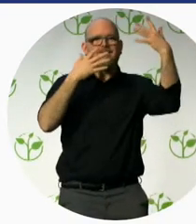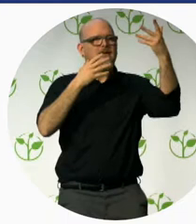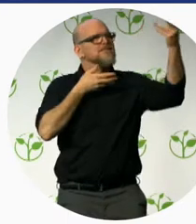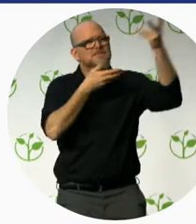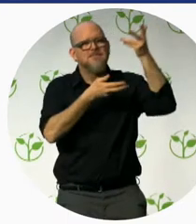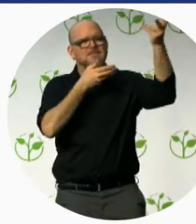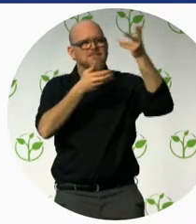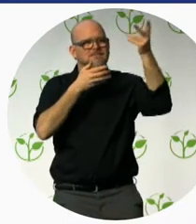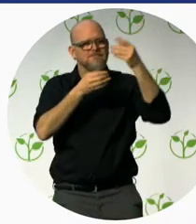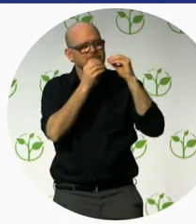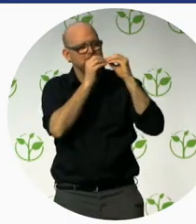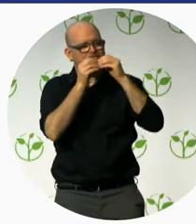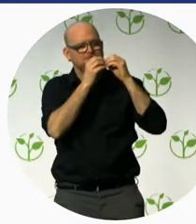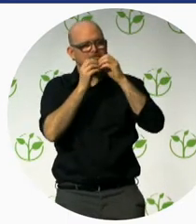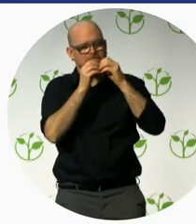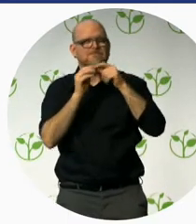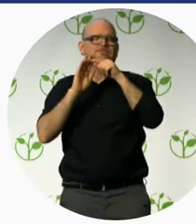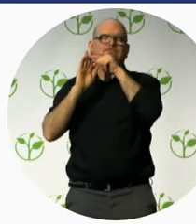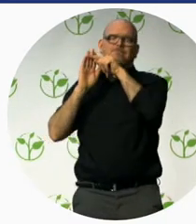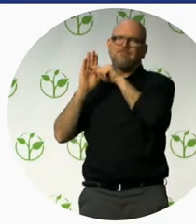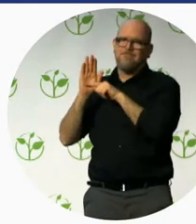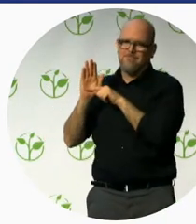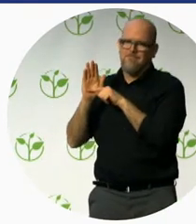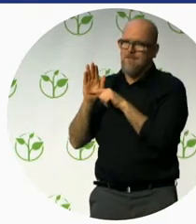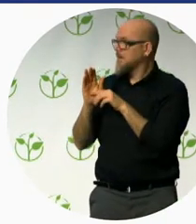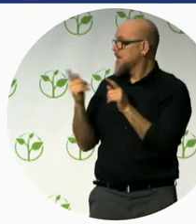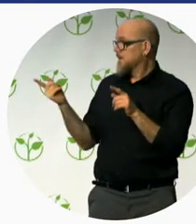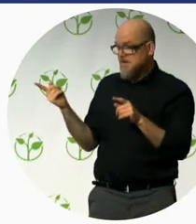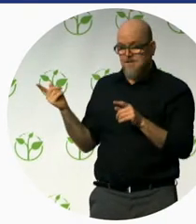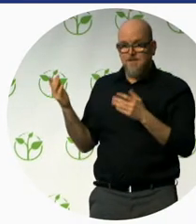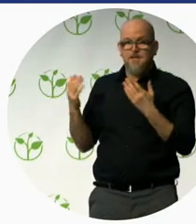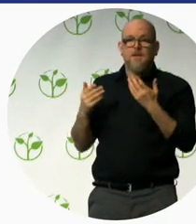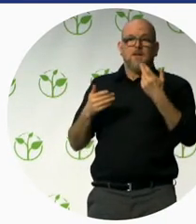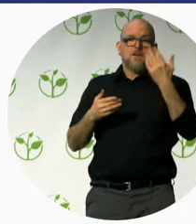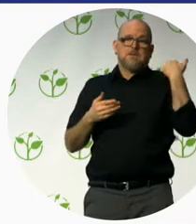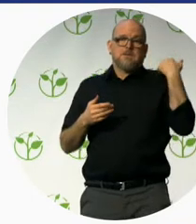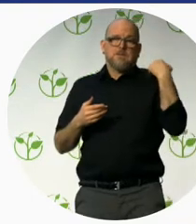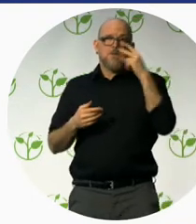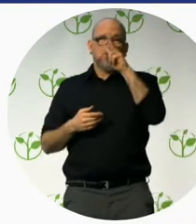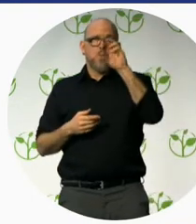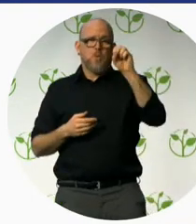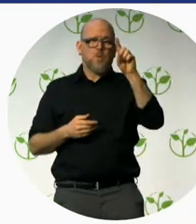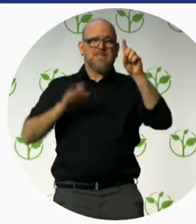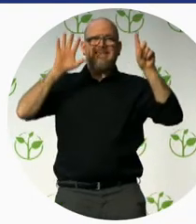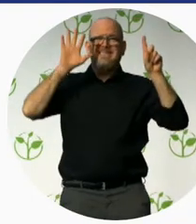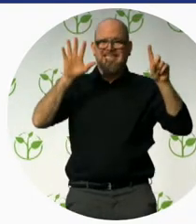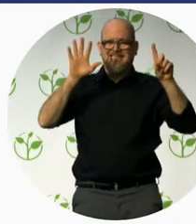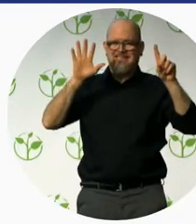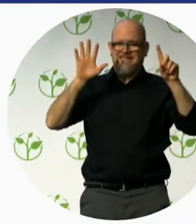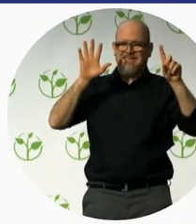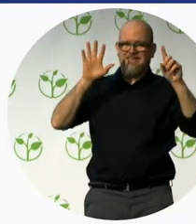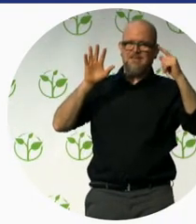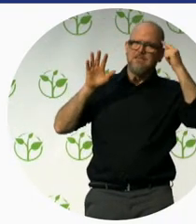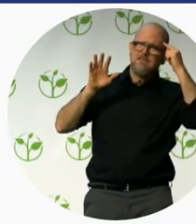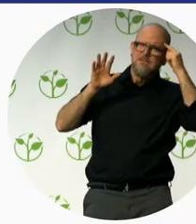year 1916. Well, we were working before, but we are working for 2016 on the creation of this global